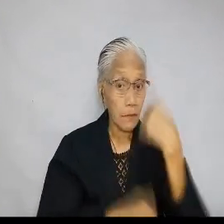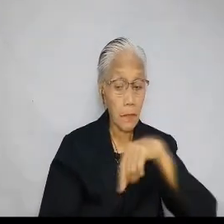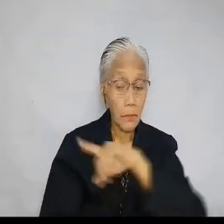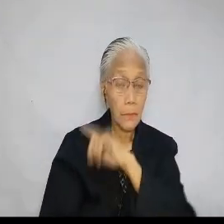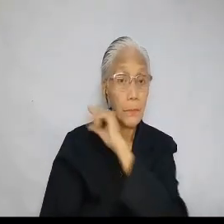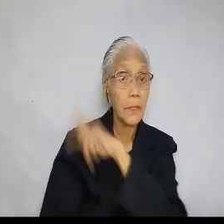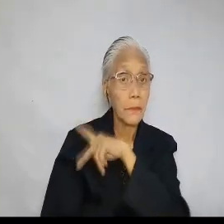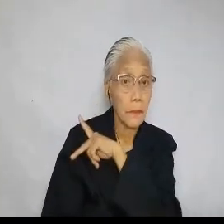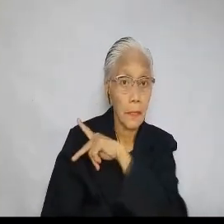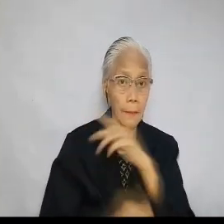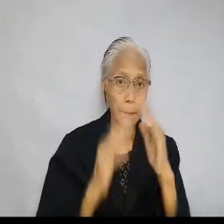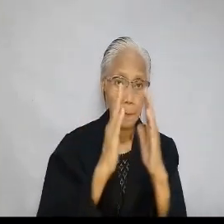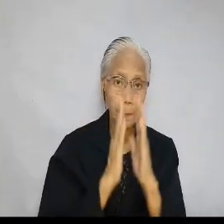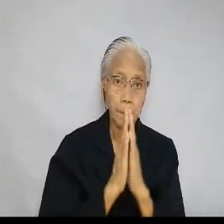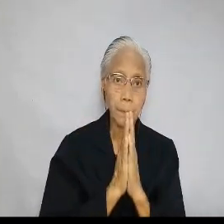intentions.